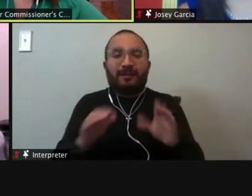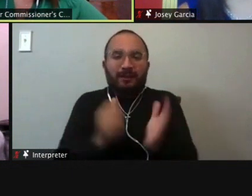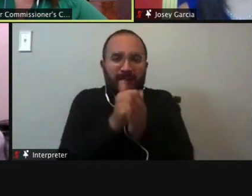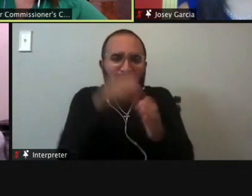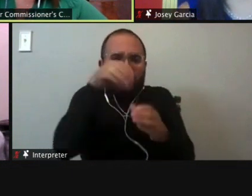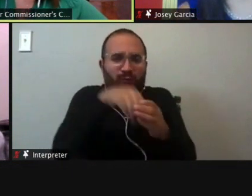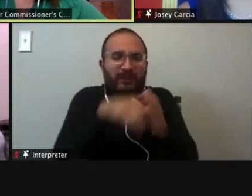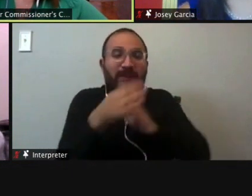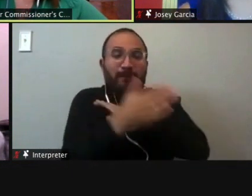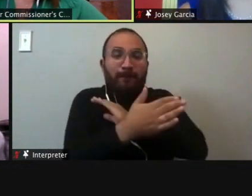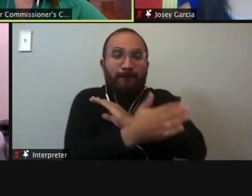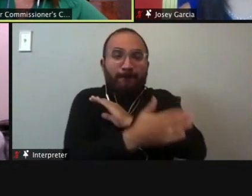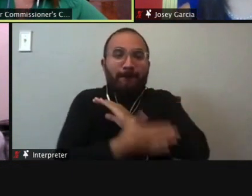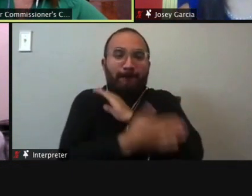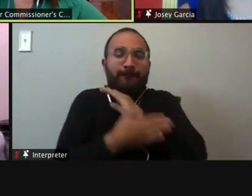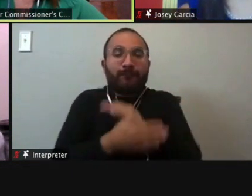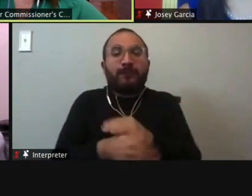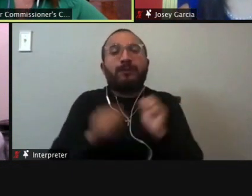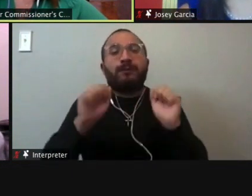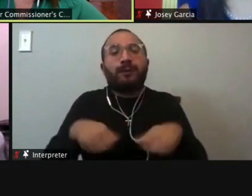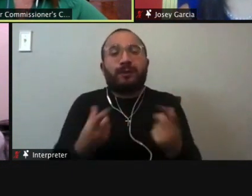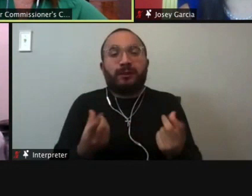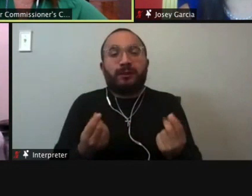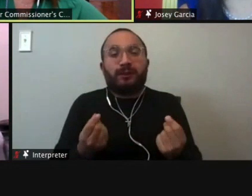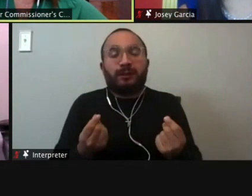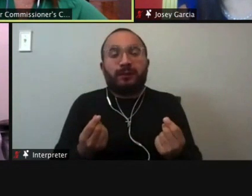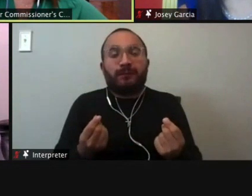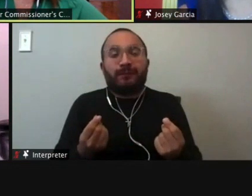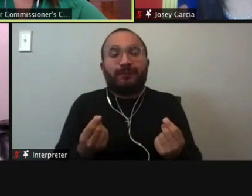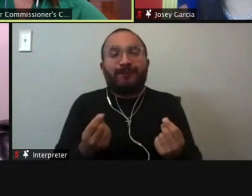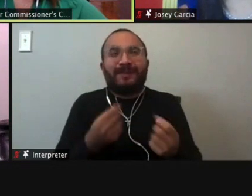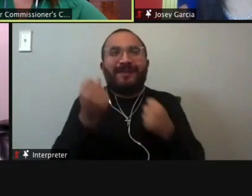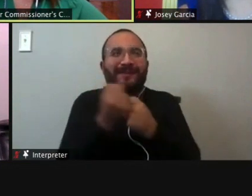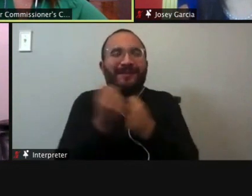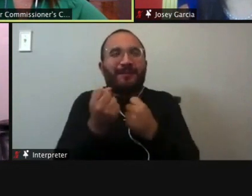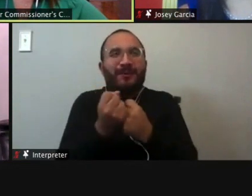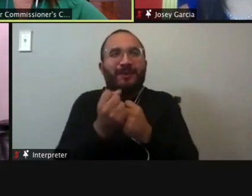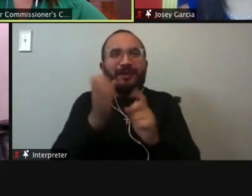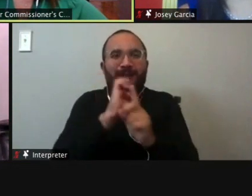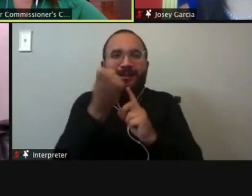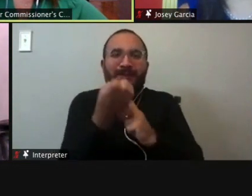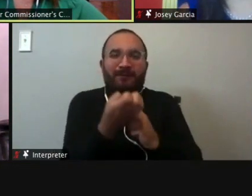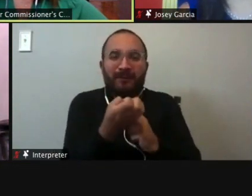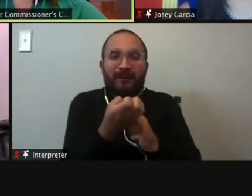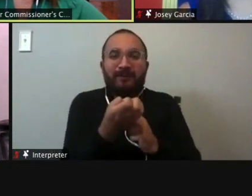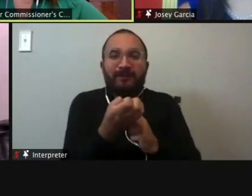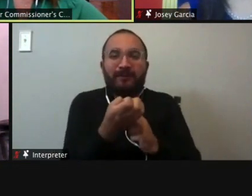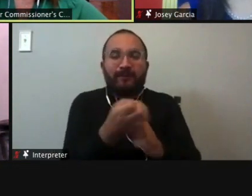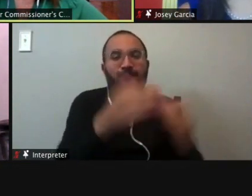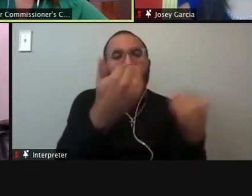one of the things that they could do is they could put some sort of environmental, um, limitations or